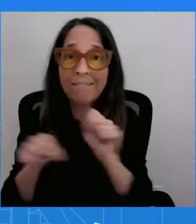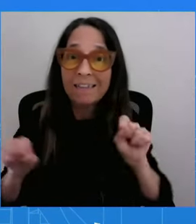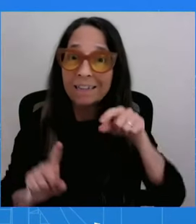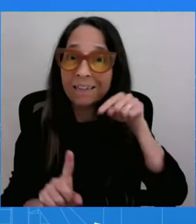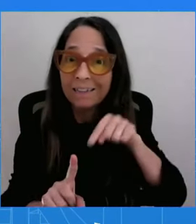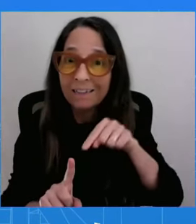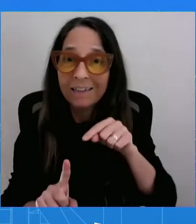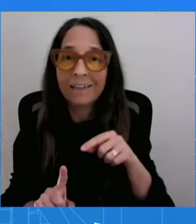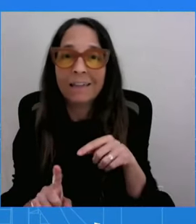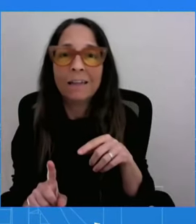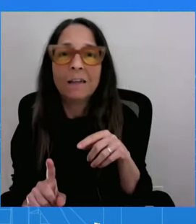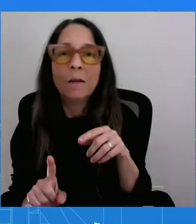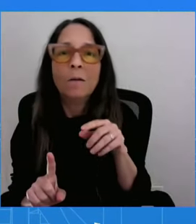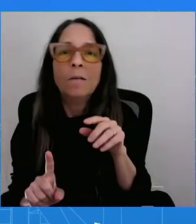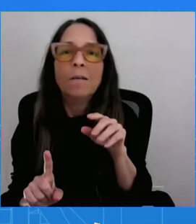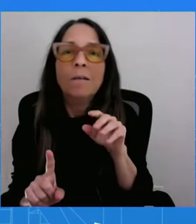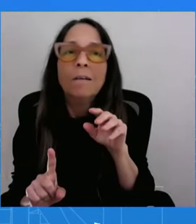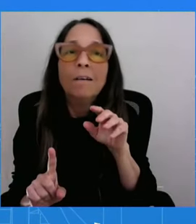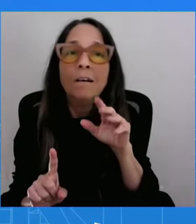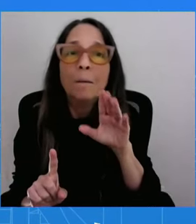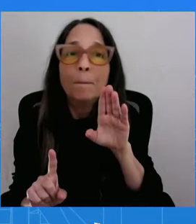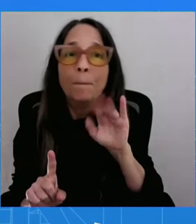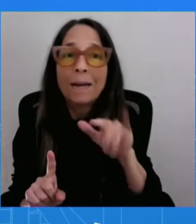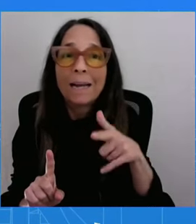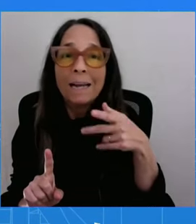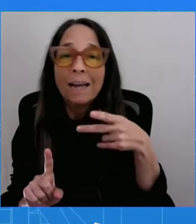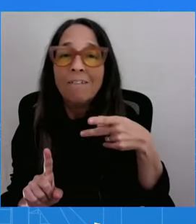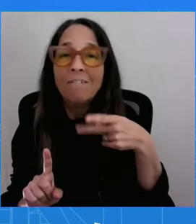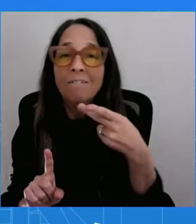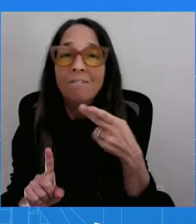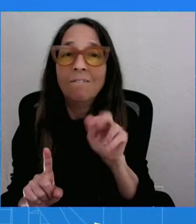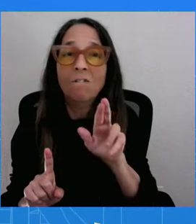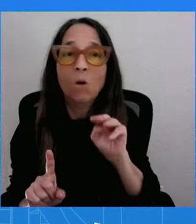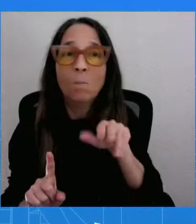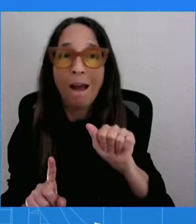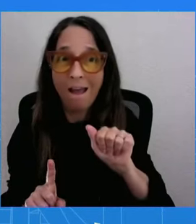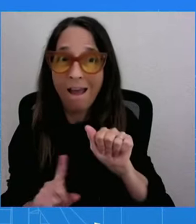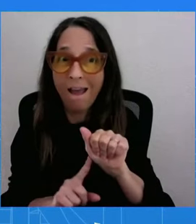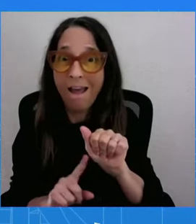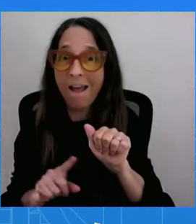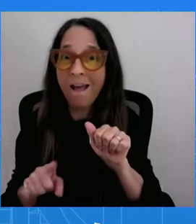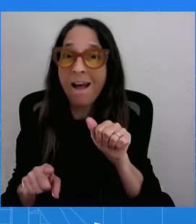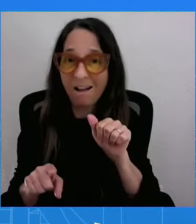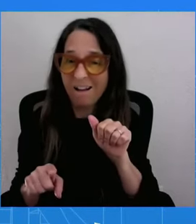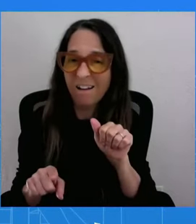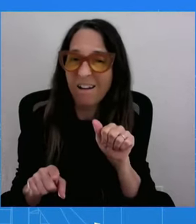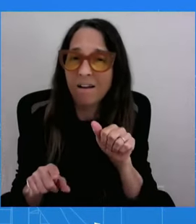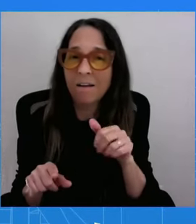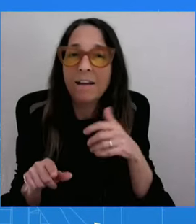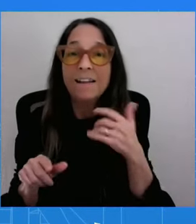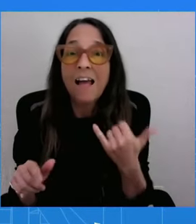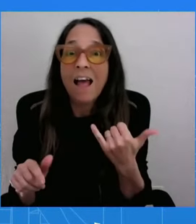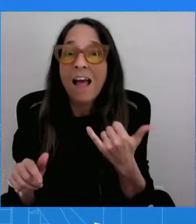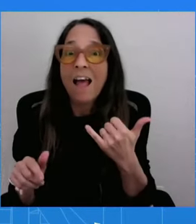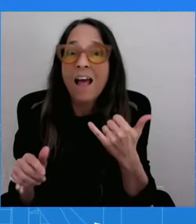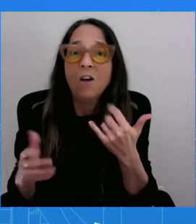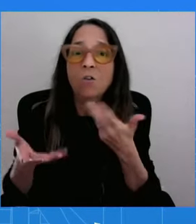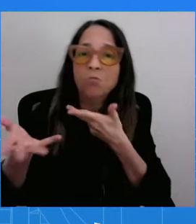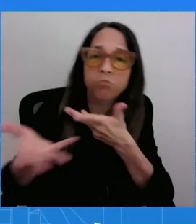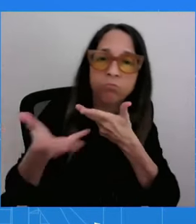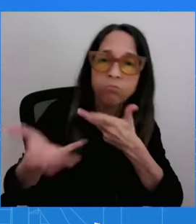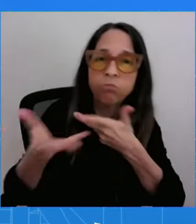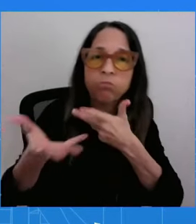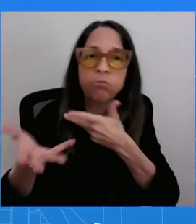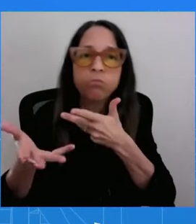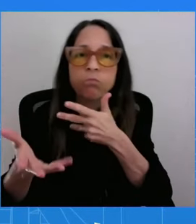Ed on the economy and what we believe we've been able to do and how we've been able to deliver for the American people. You've heard me talk to Peter about